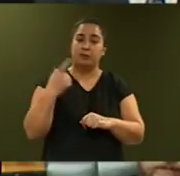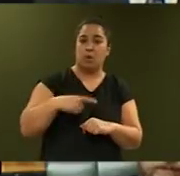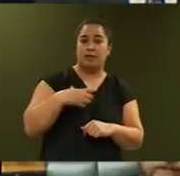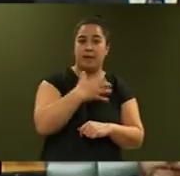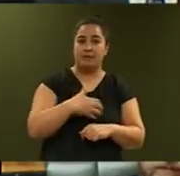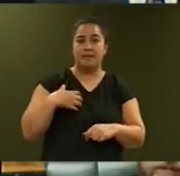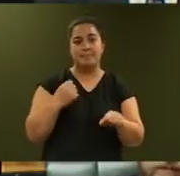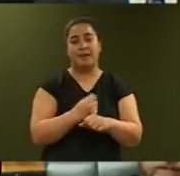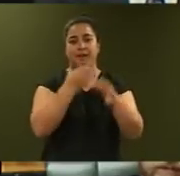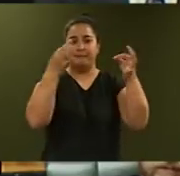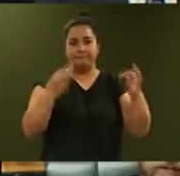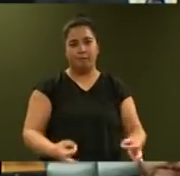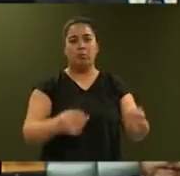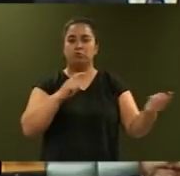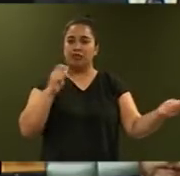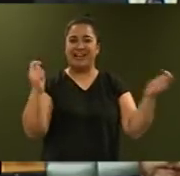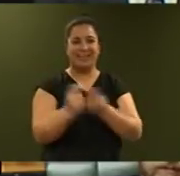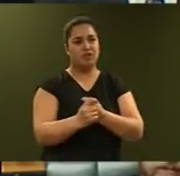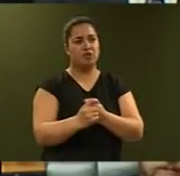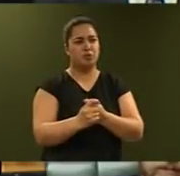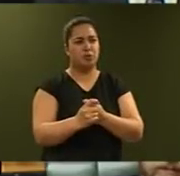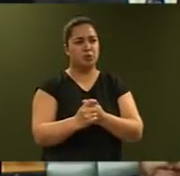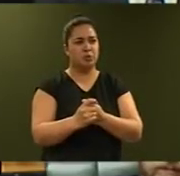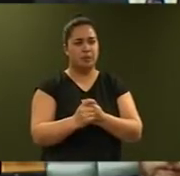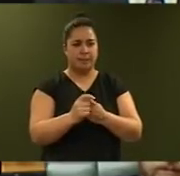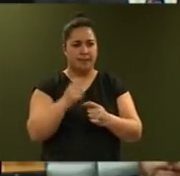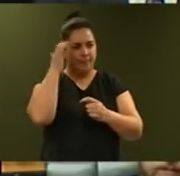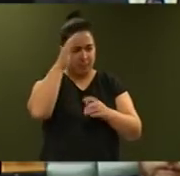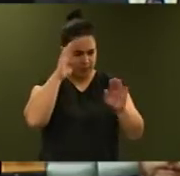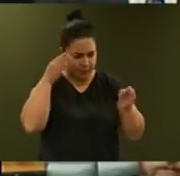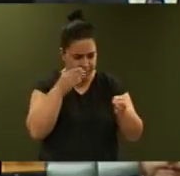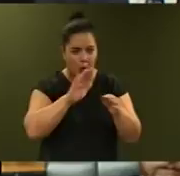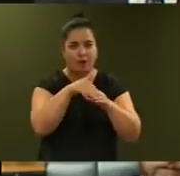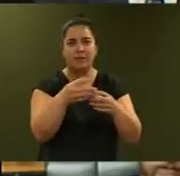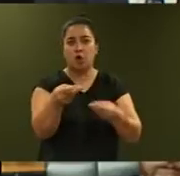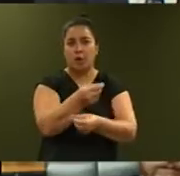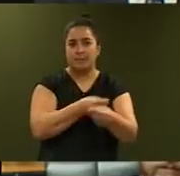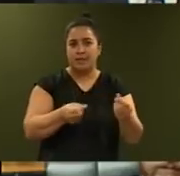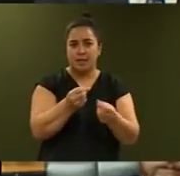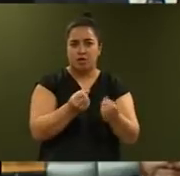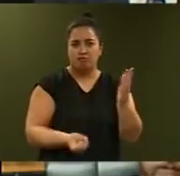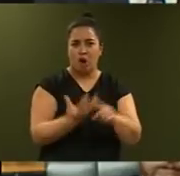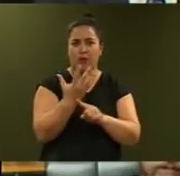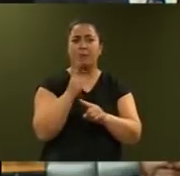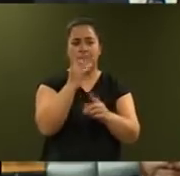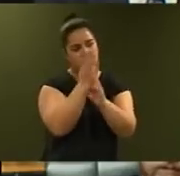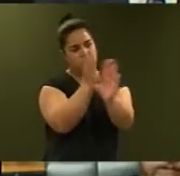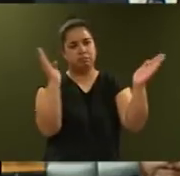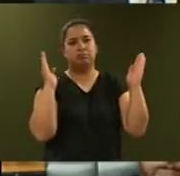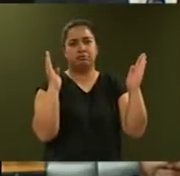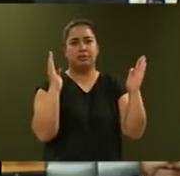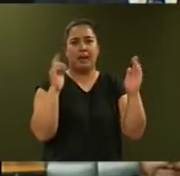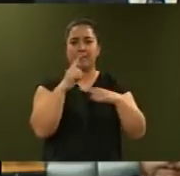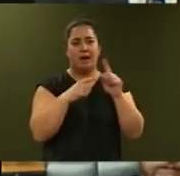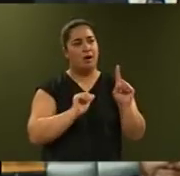change to move beyond narrow measures of economic growth and broaden the scope and definitions of progress